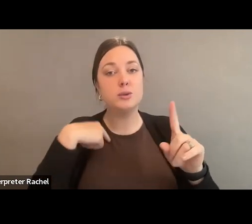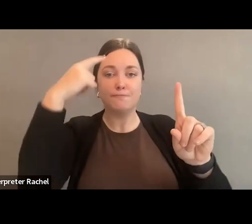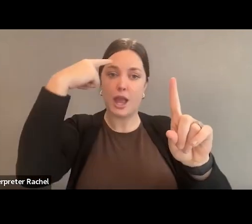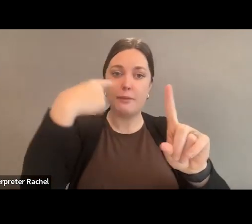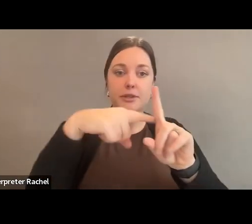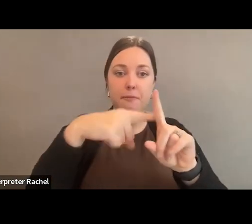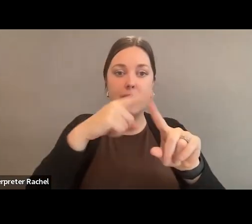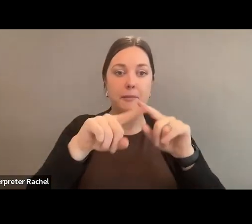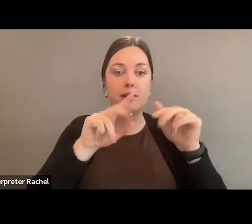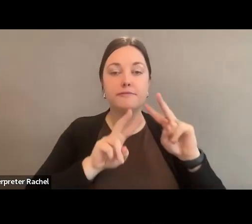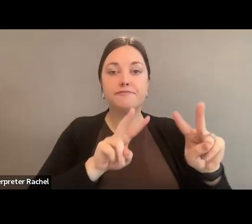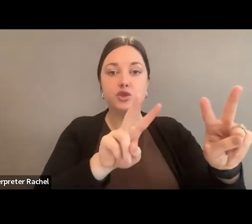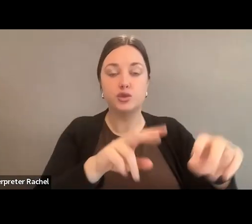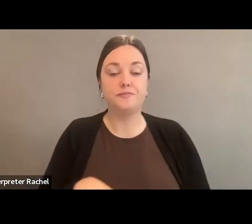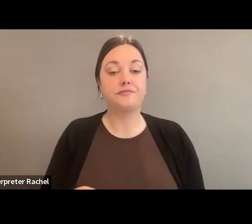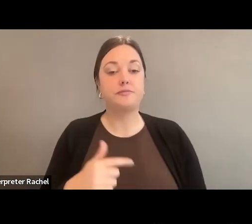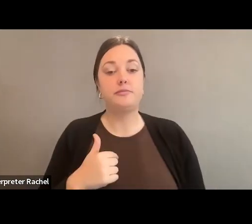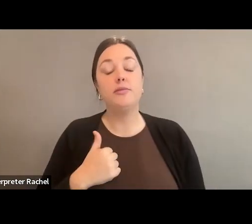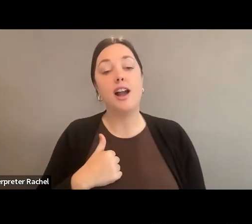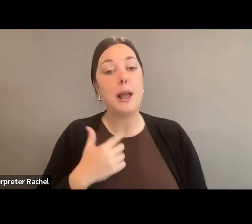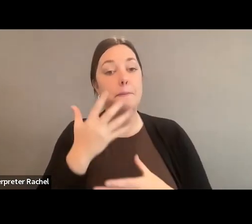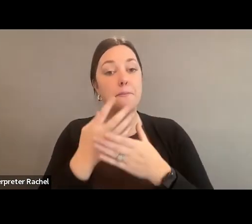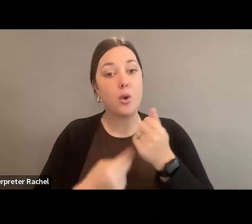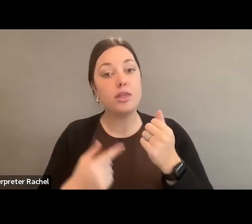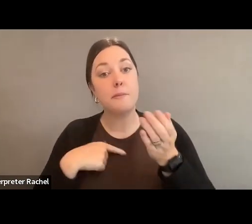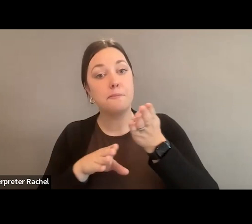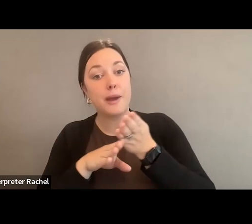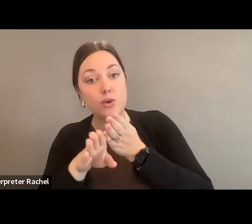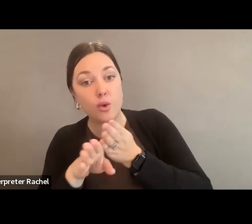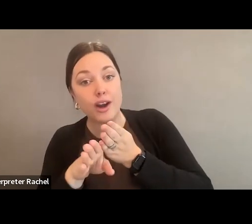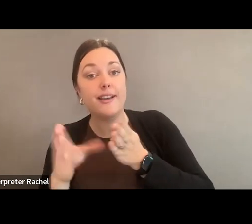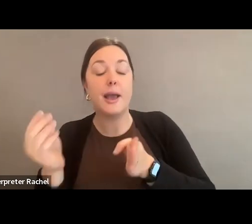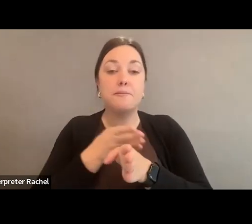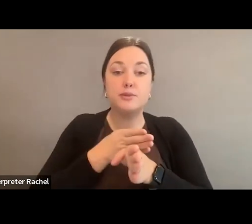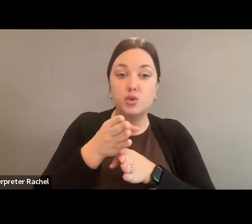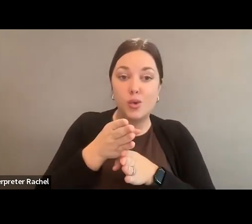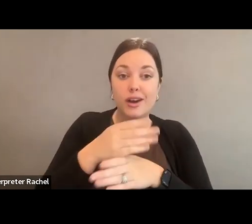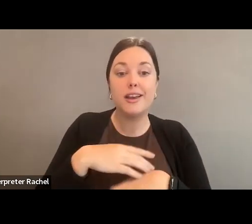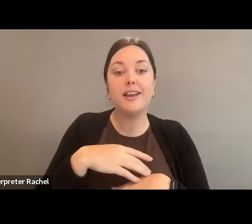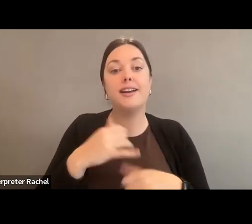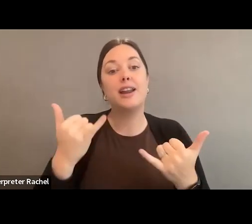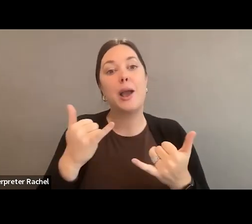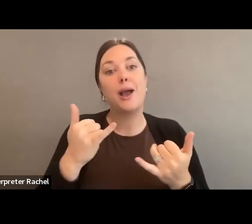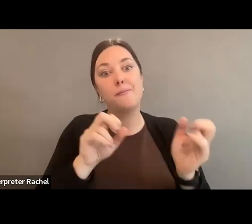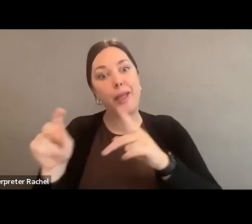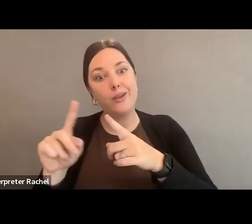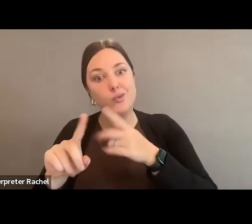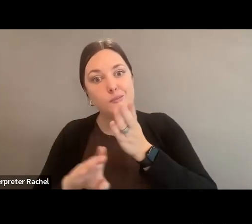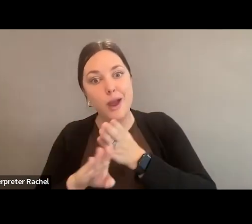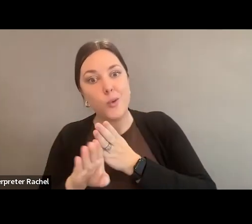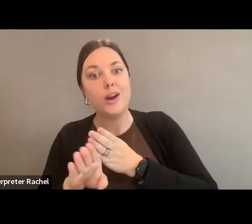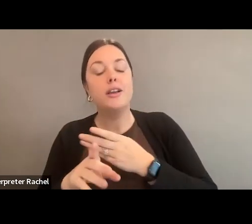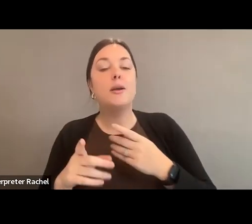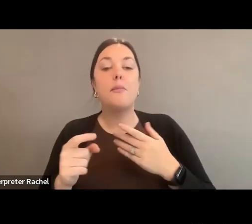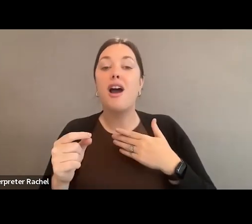future. I have served both in the minority and in the majority. Now going back, I'll be in the minority again. But